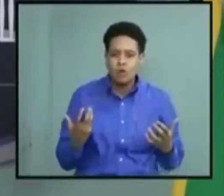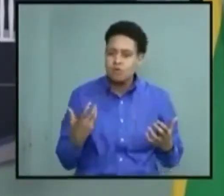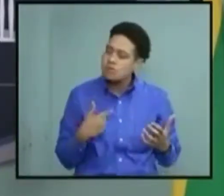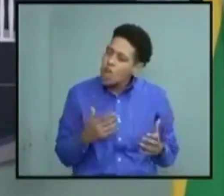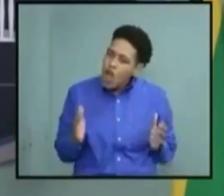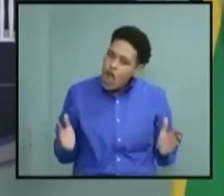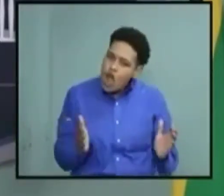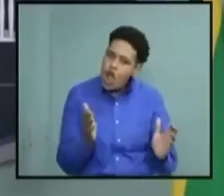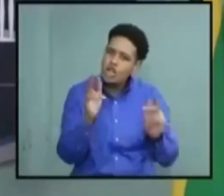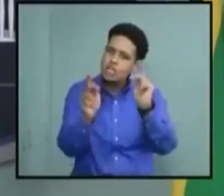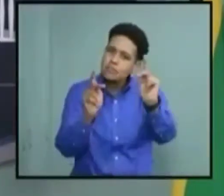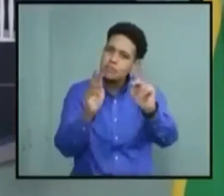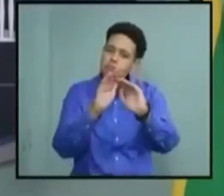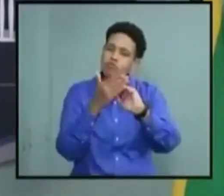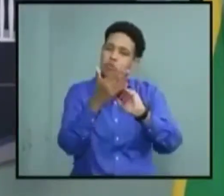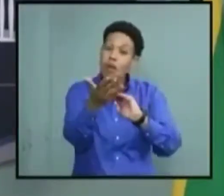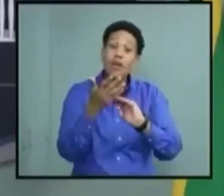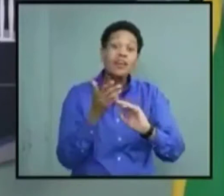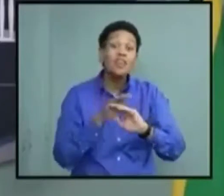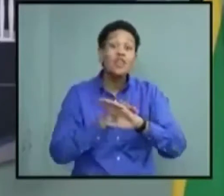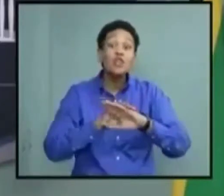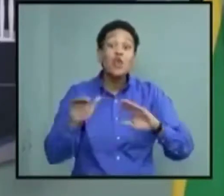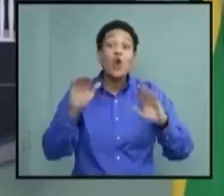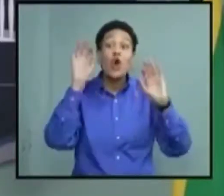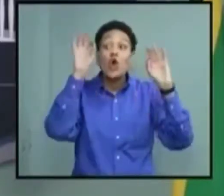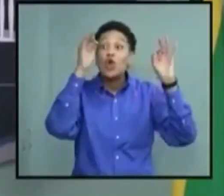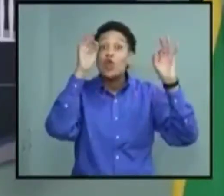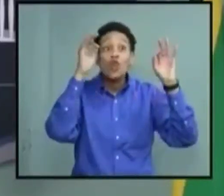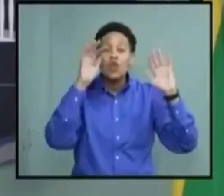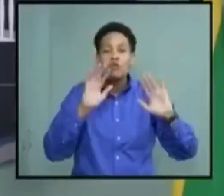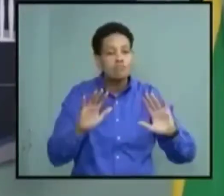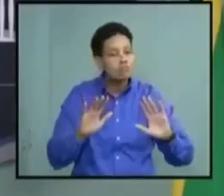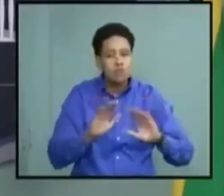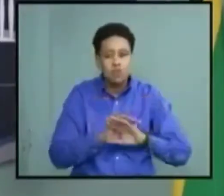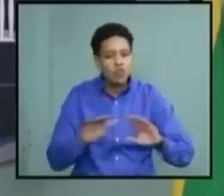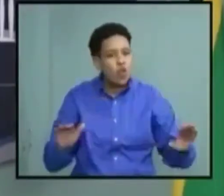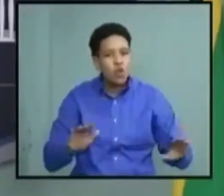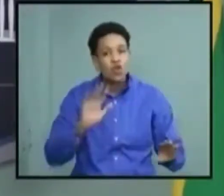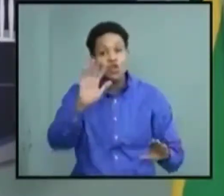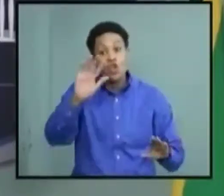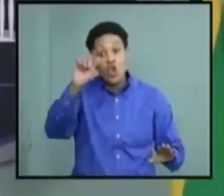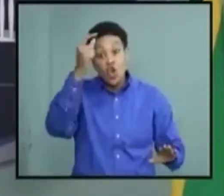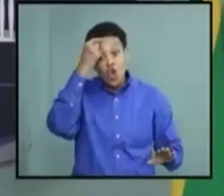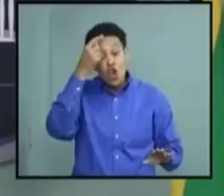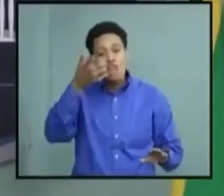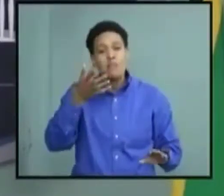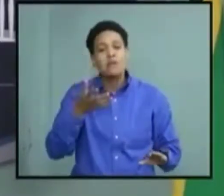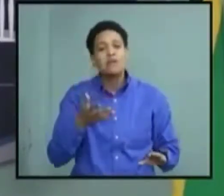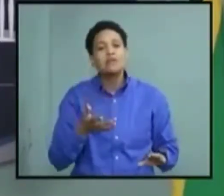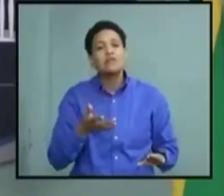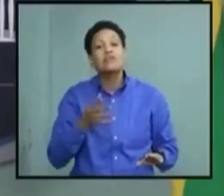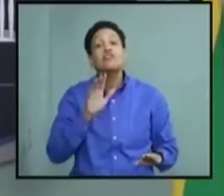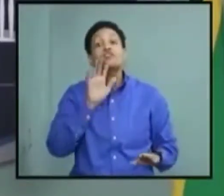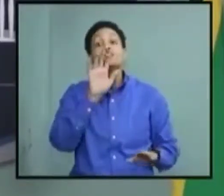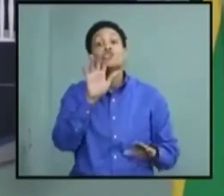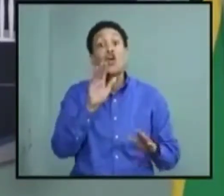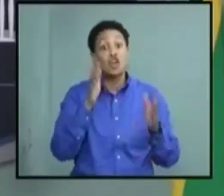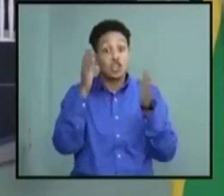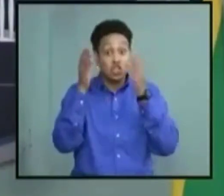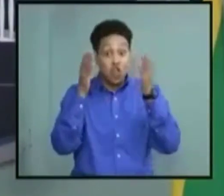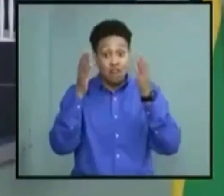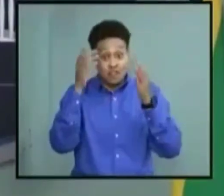people of Jamaica do not be distracted by them as your government in your service